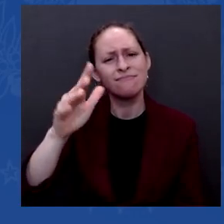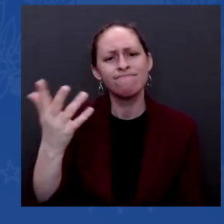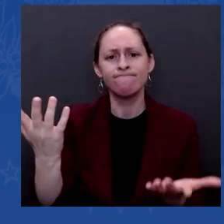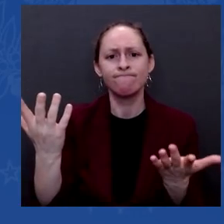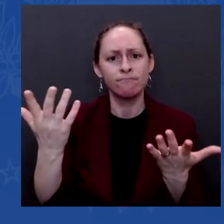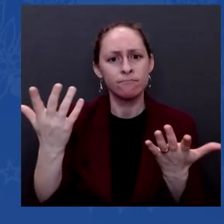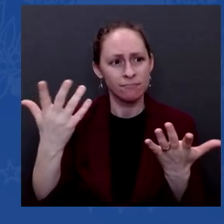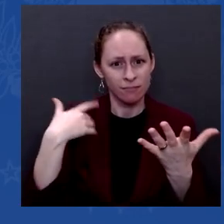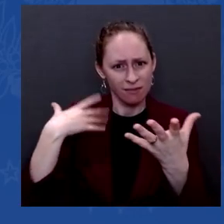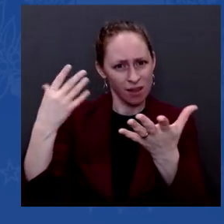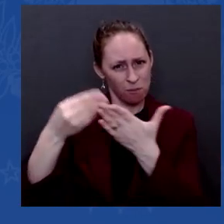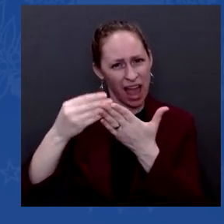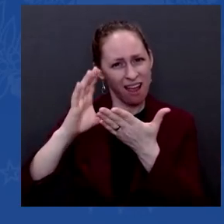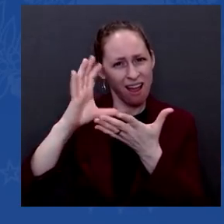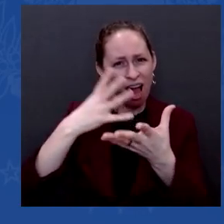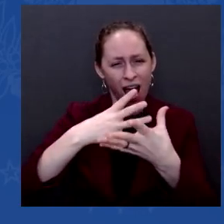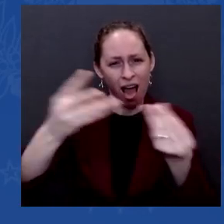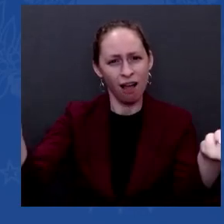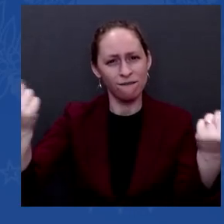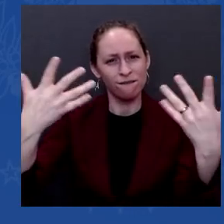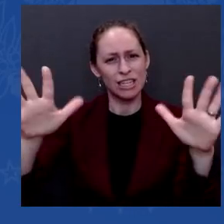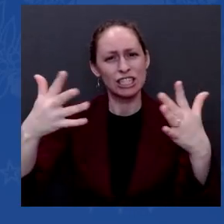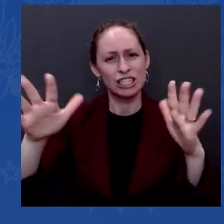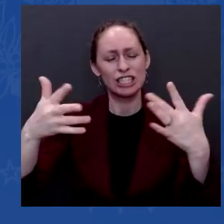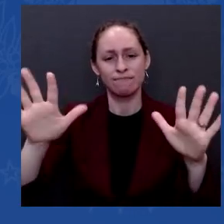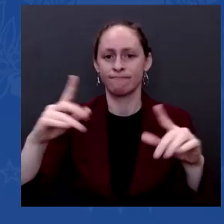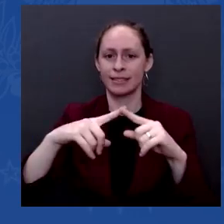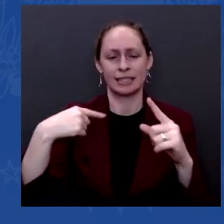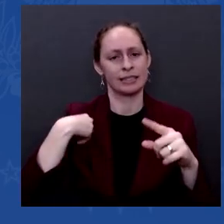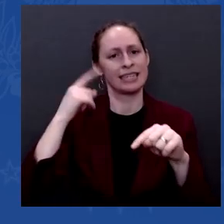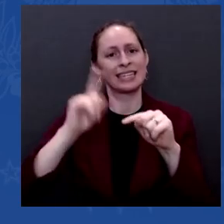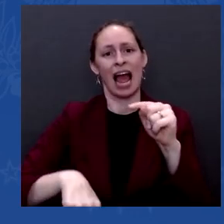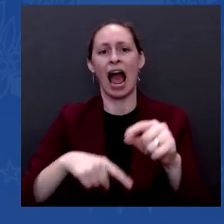I understand the frustration. You know, I remember